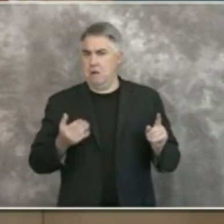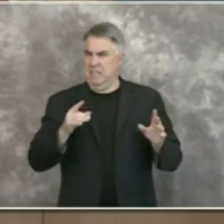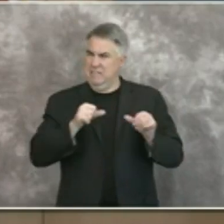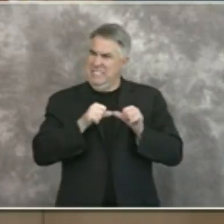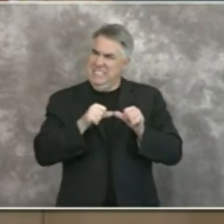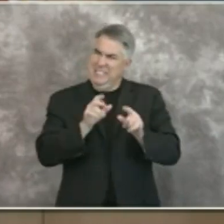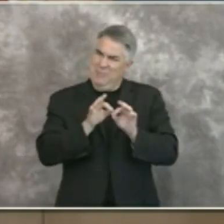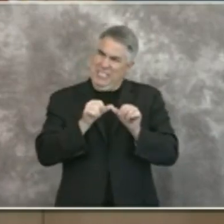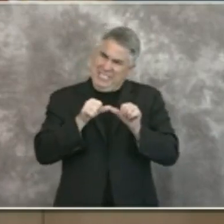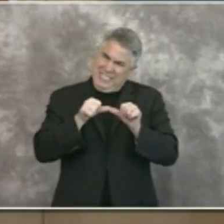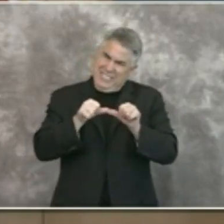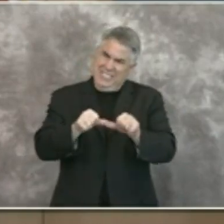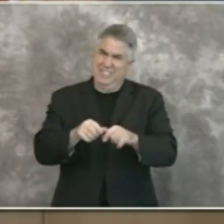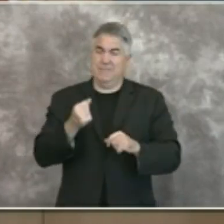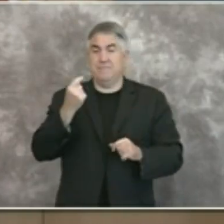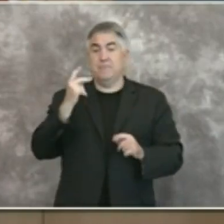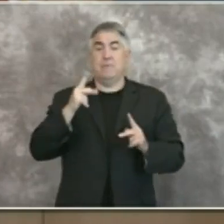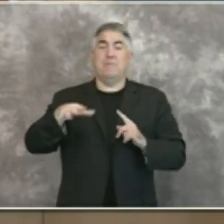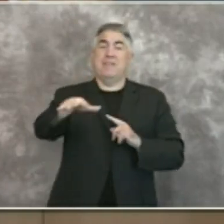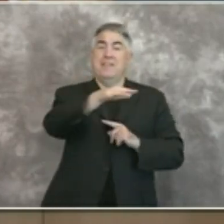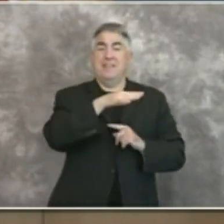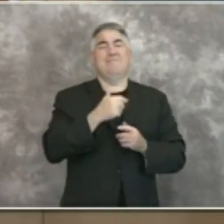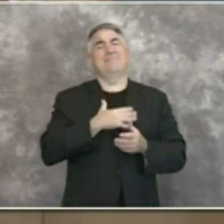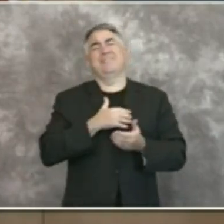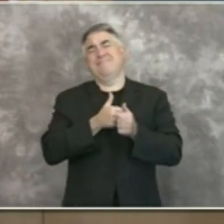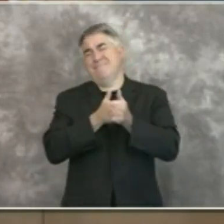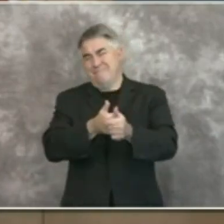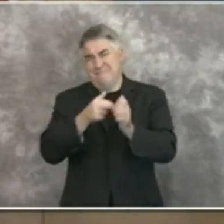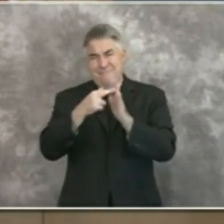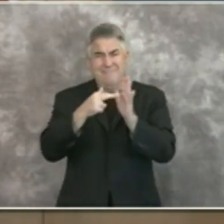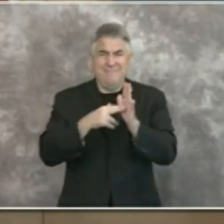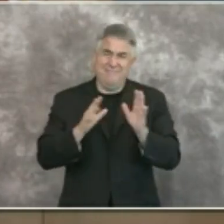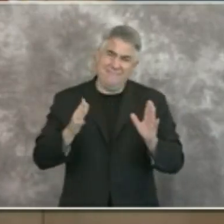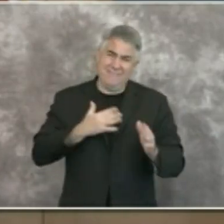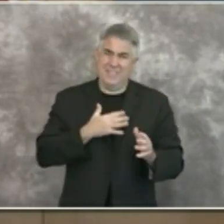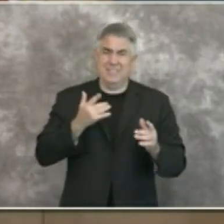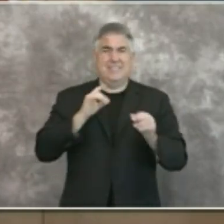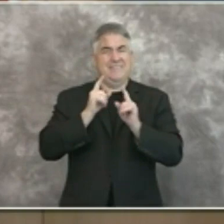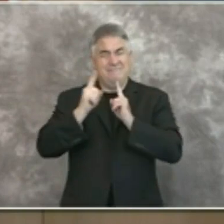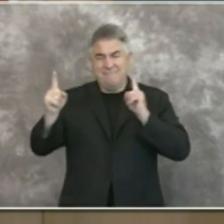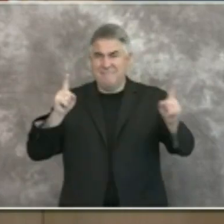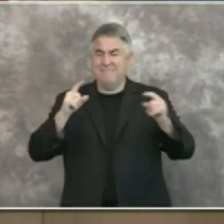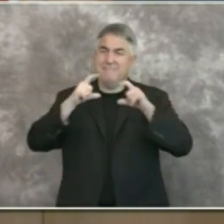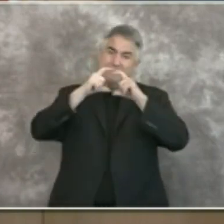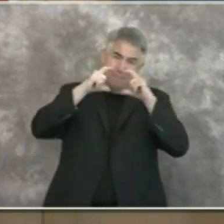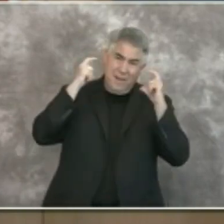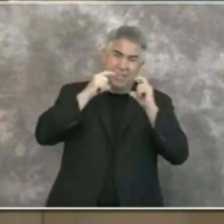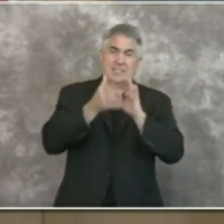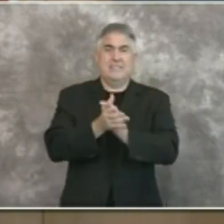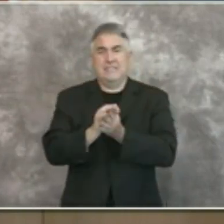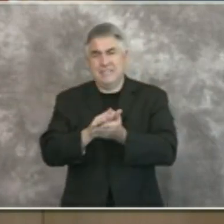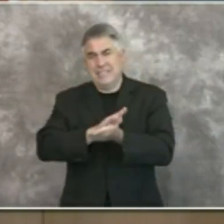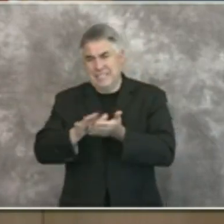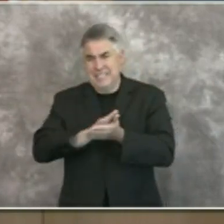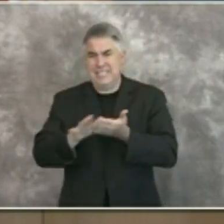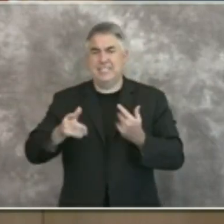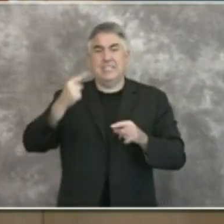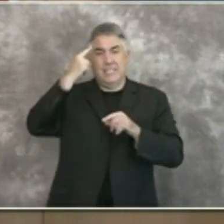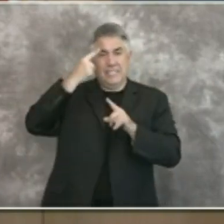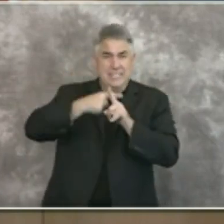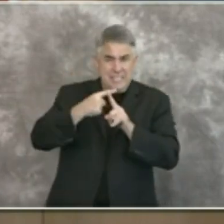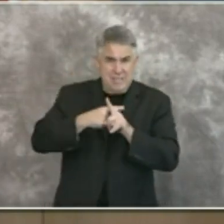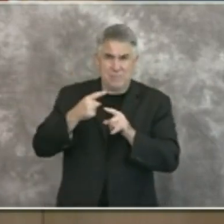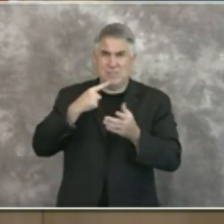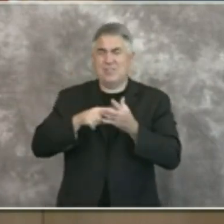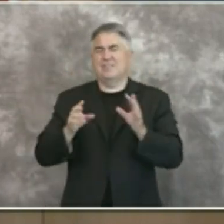ask the public's continued help the issues around physical distancing face covering hand washing temperature check screening following the